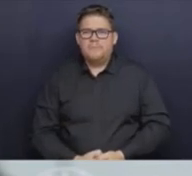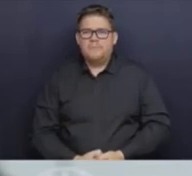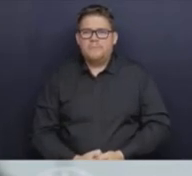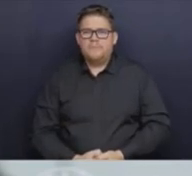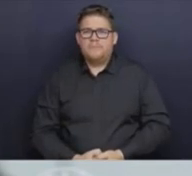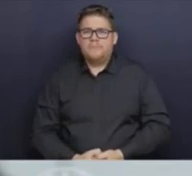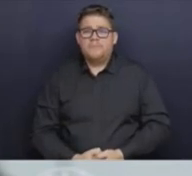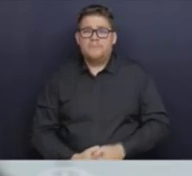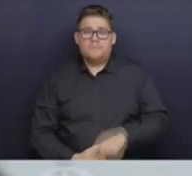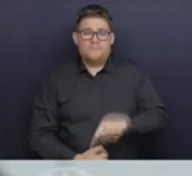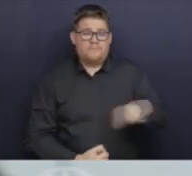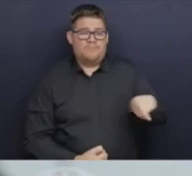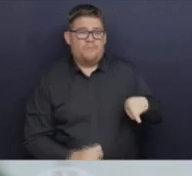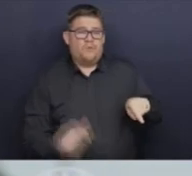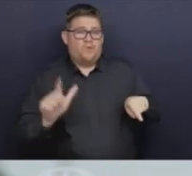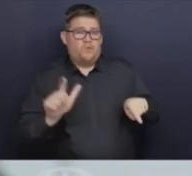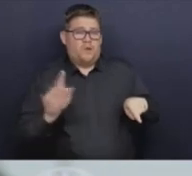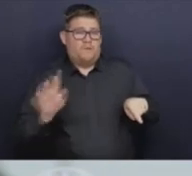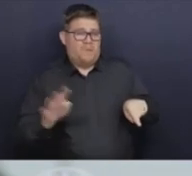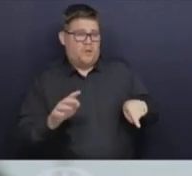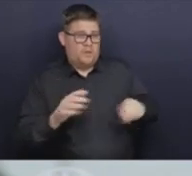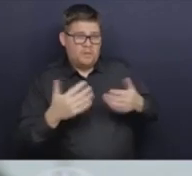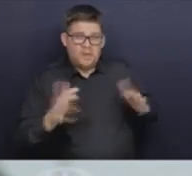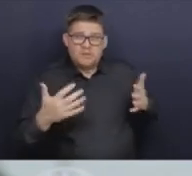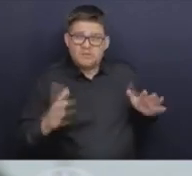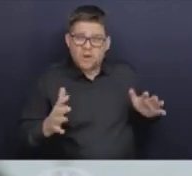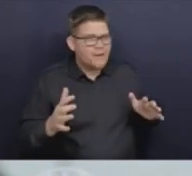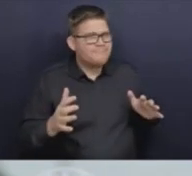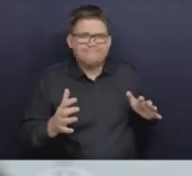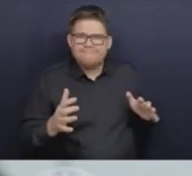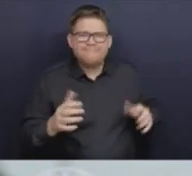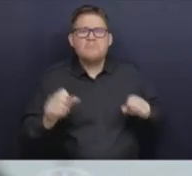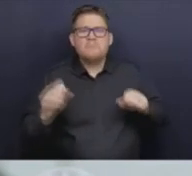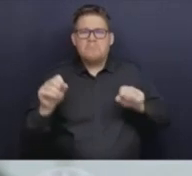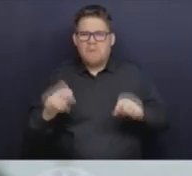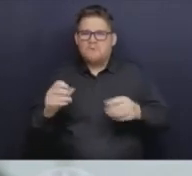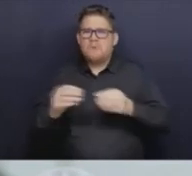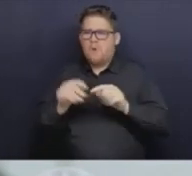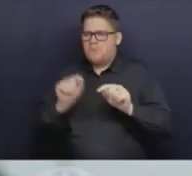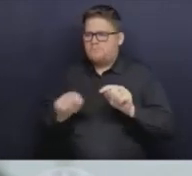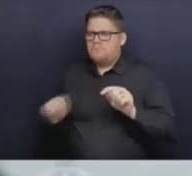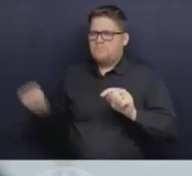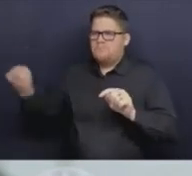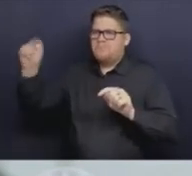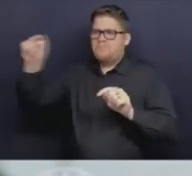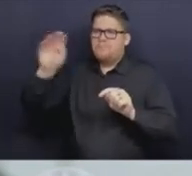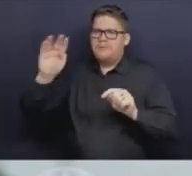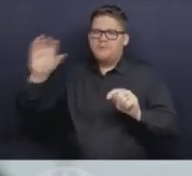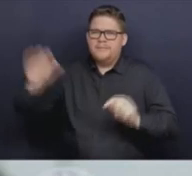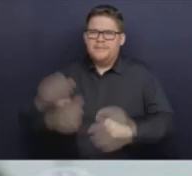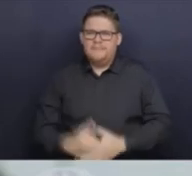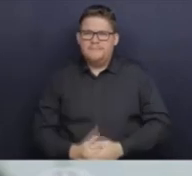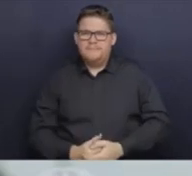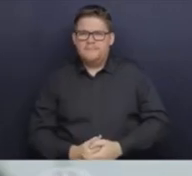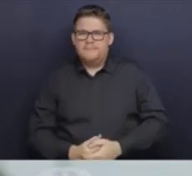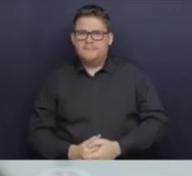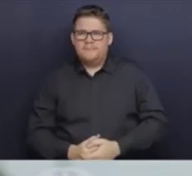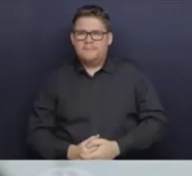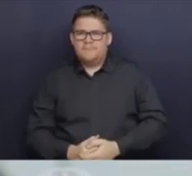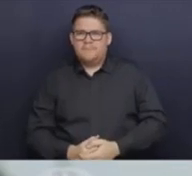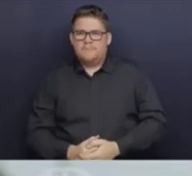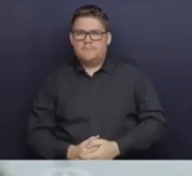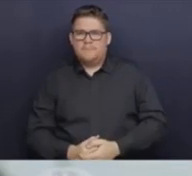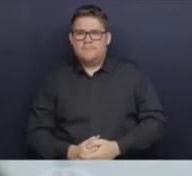cases in the province. This is surveillance data. So this gives us a sense of what proportion of the tests that we're doing, the whole genome